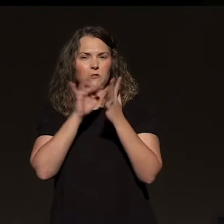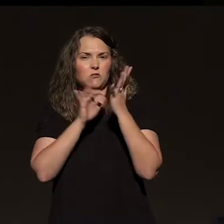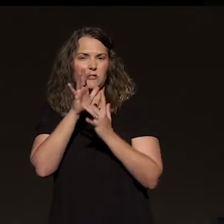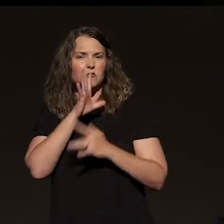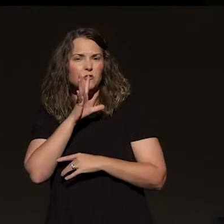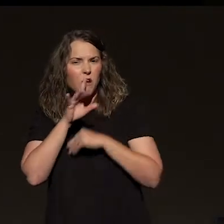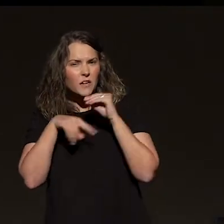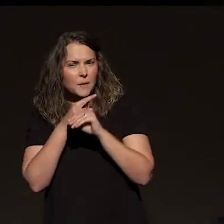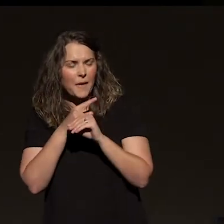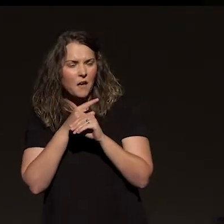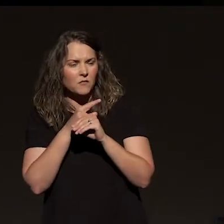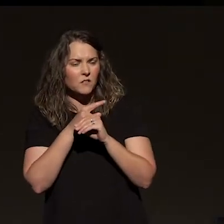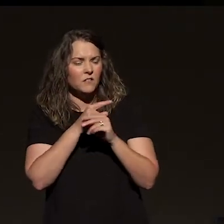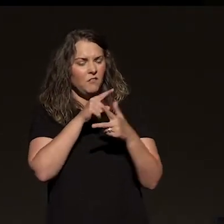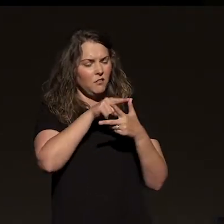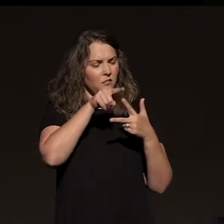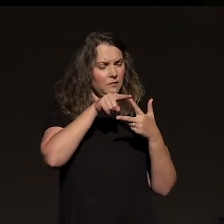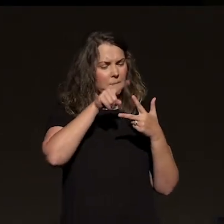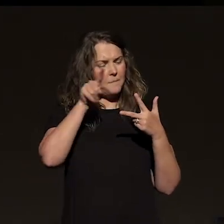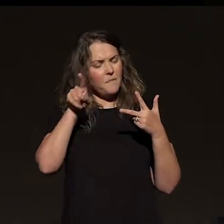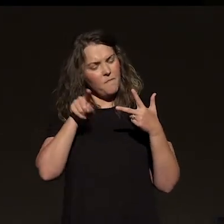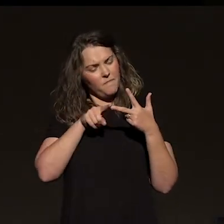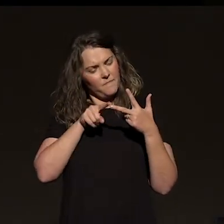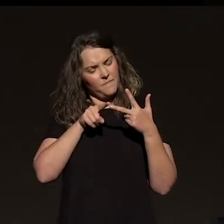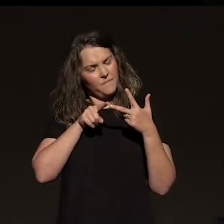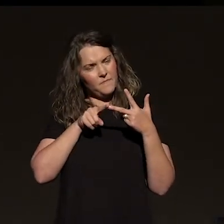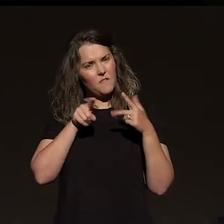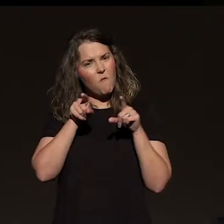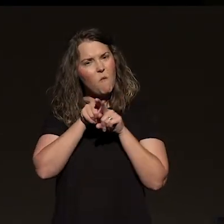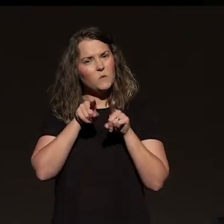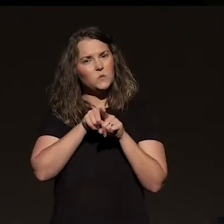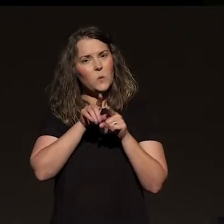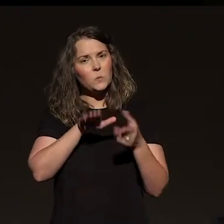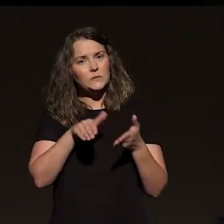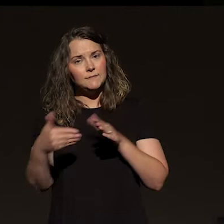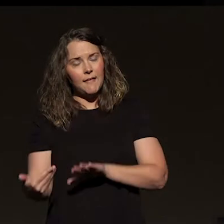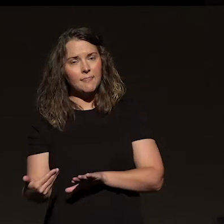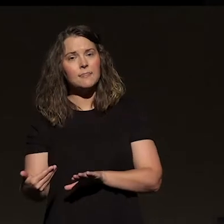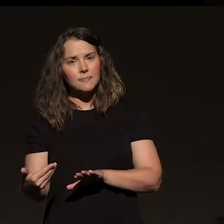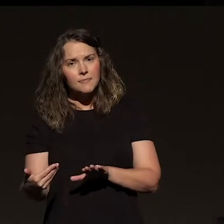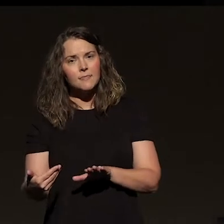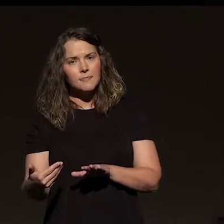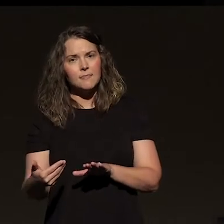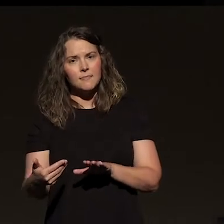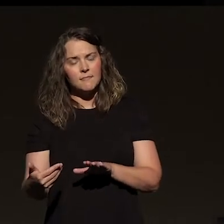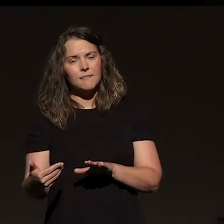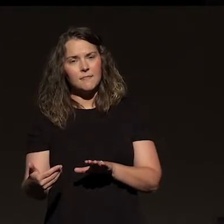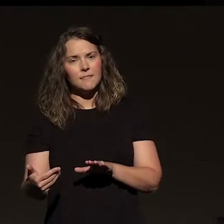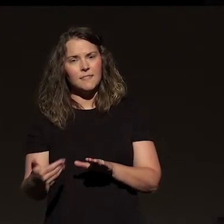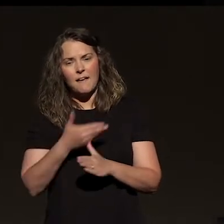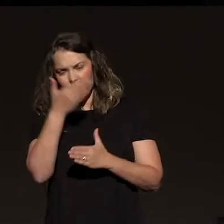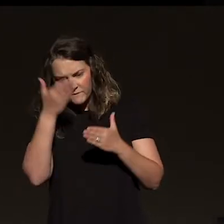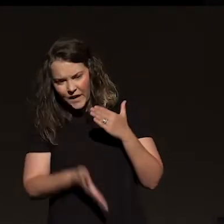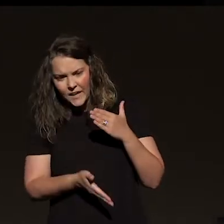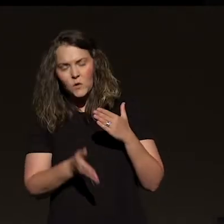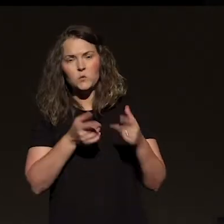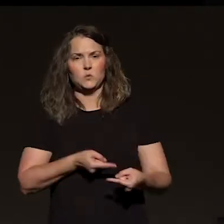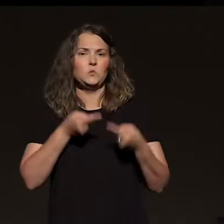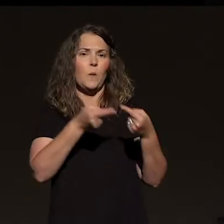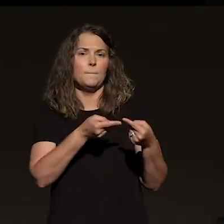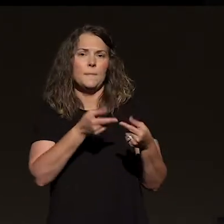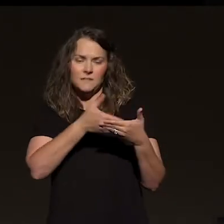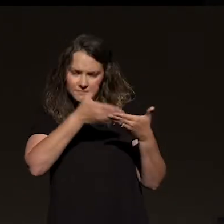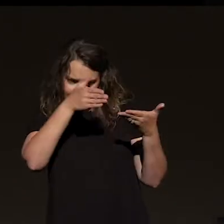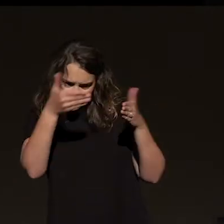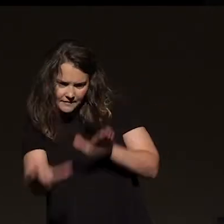He's talking about immediate storms, but ultimately he's talking about the storm of death. And that death, that storm's going to come for you personally one